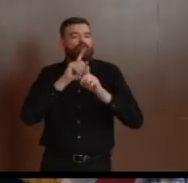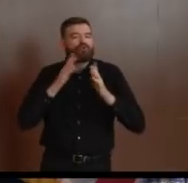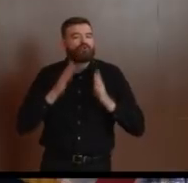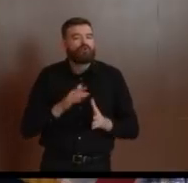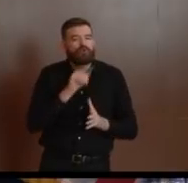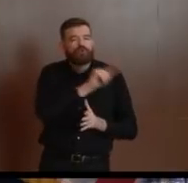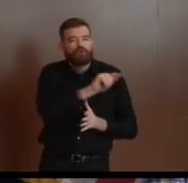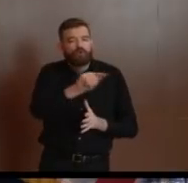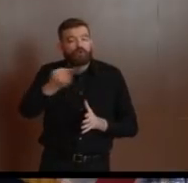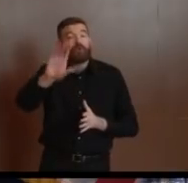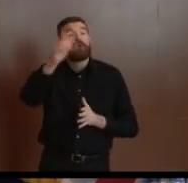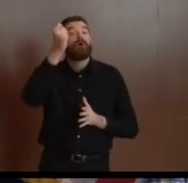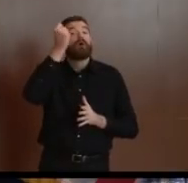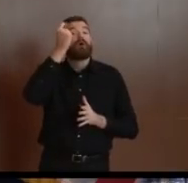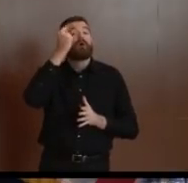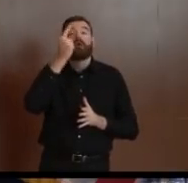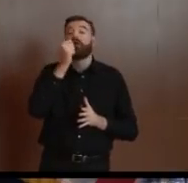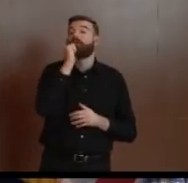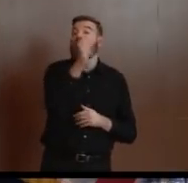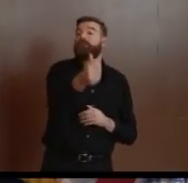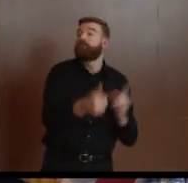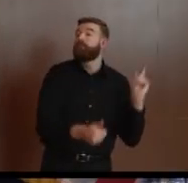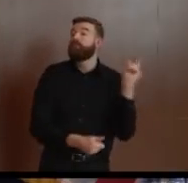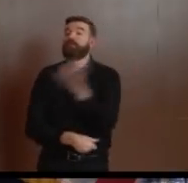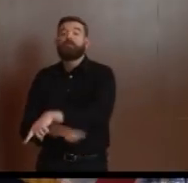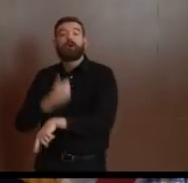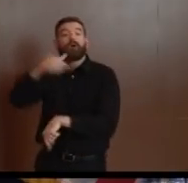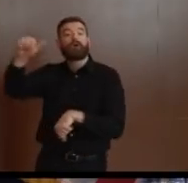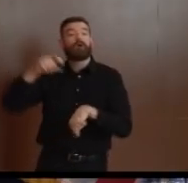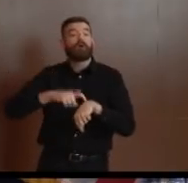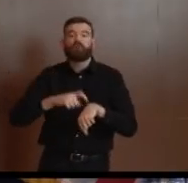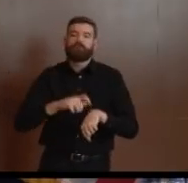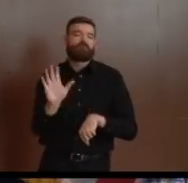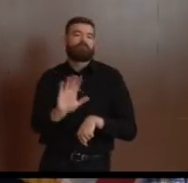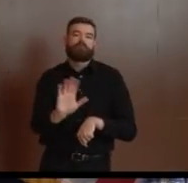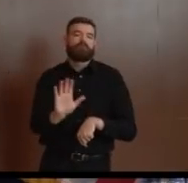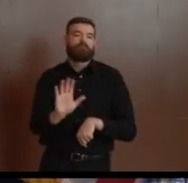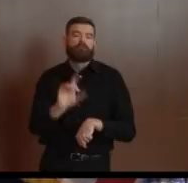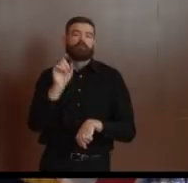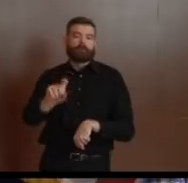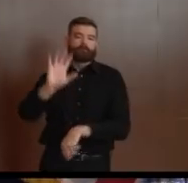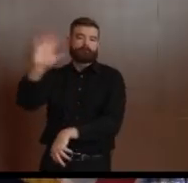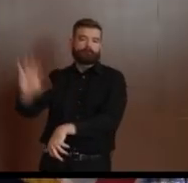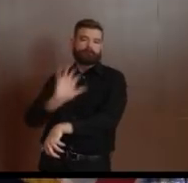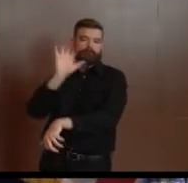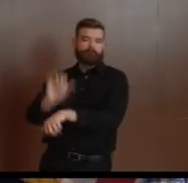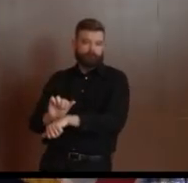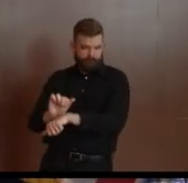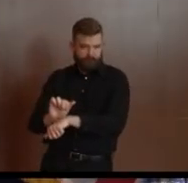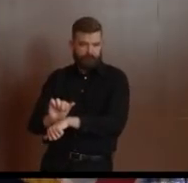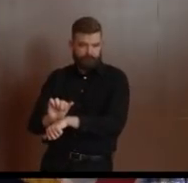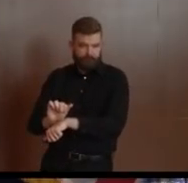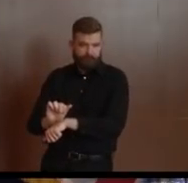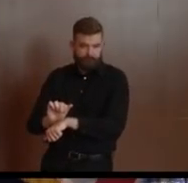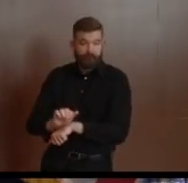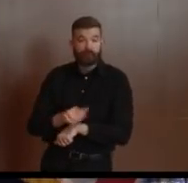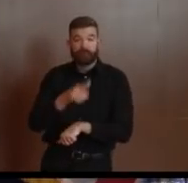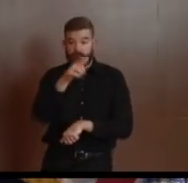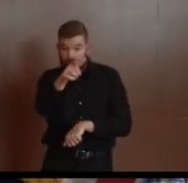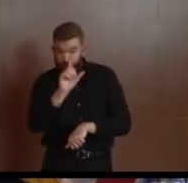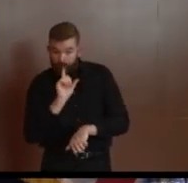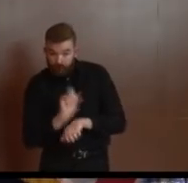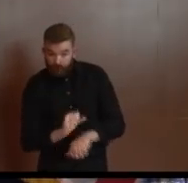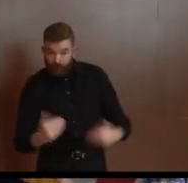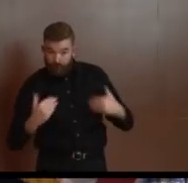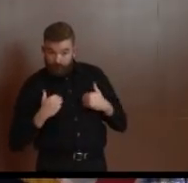exhibiting systems of respiratory illness. And if you need testing, this is for the Hudson County site. Please call 201